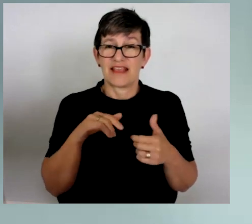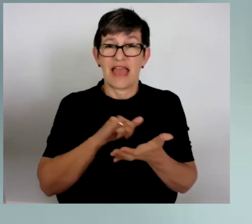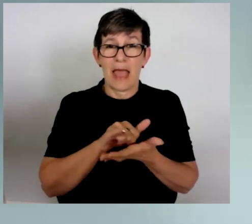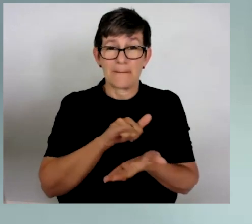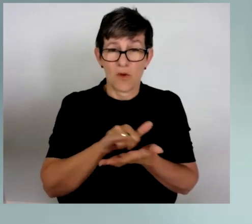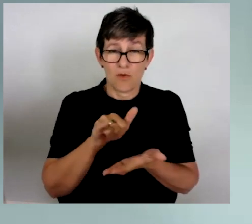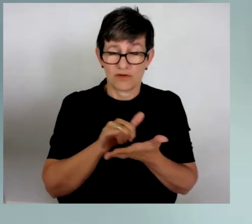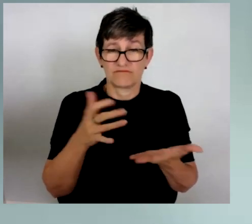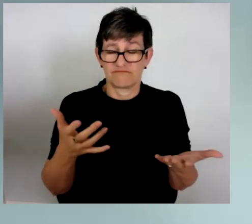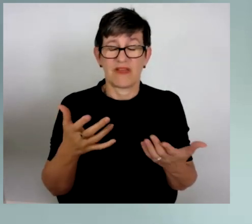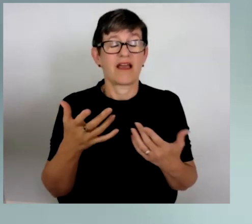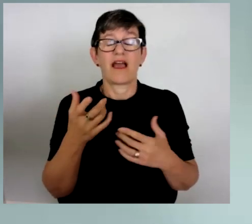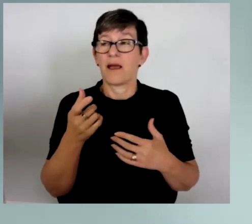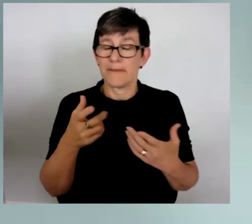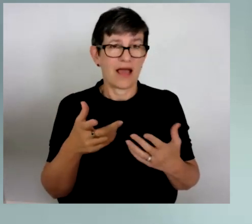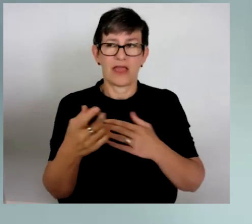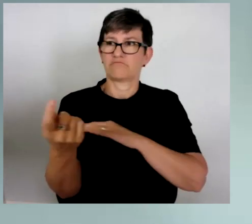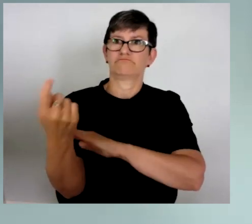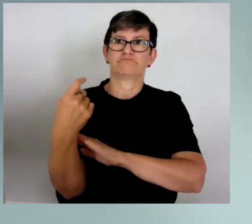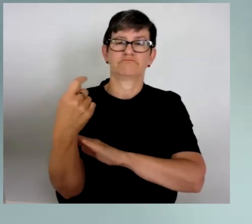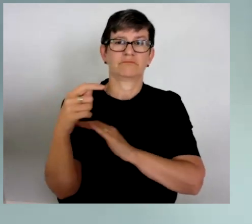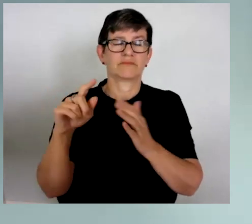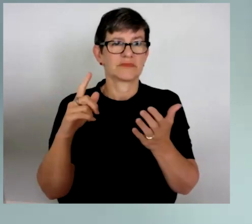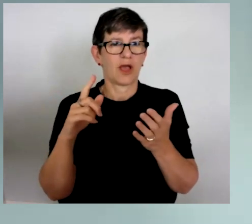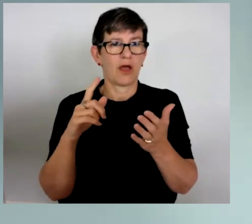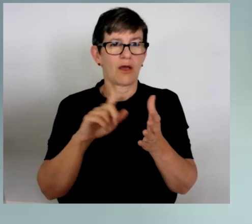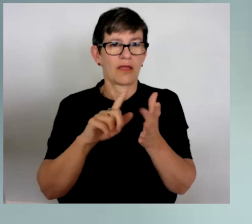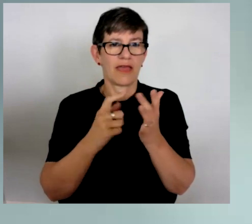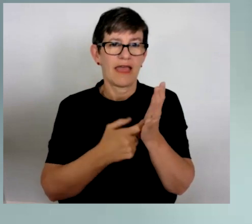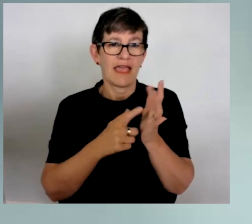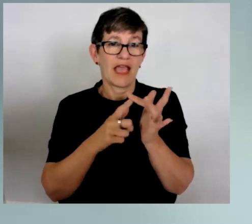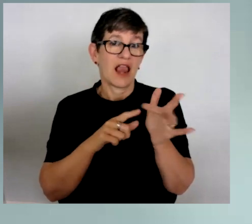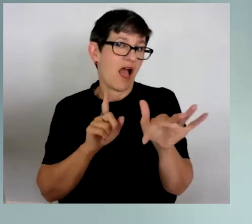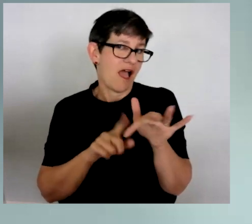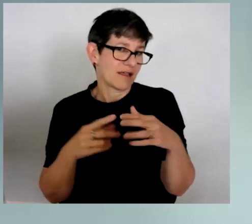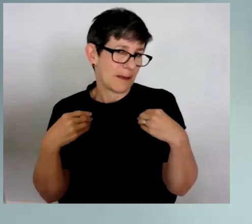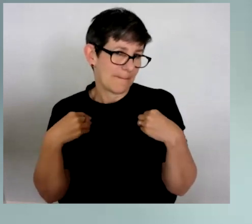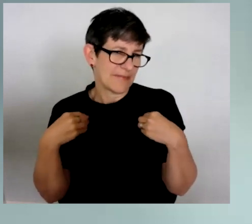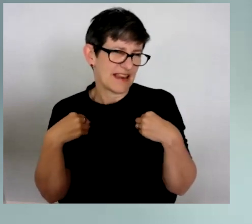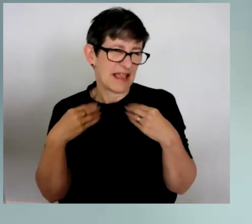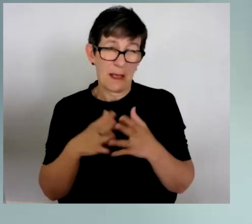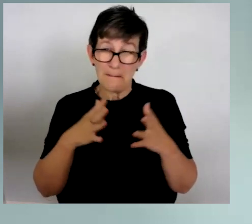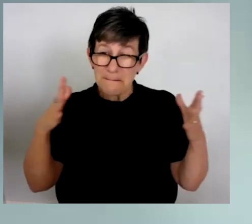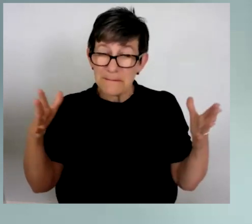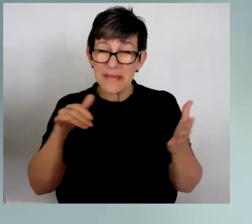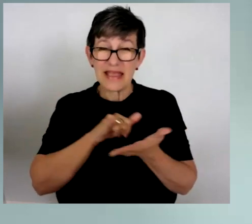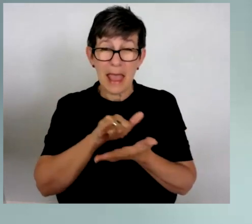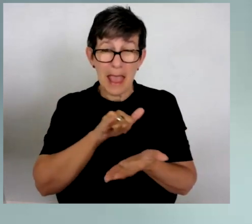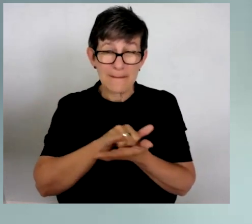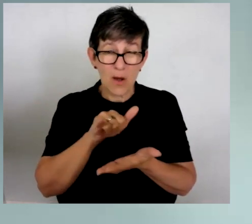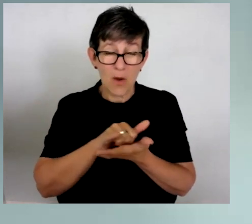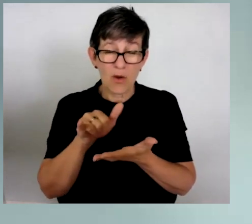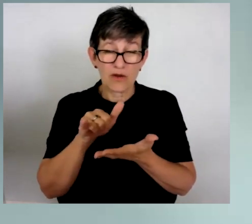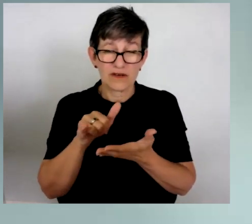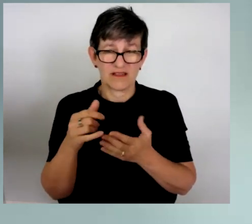behind, forgotten, whatever you want to call it, by an airline in one of Australia's largest airports. It was on